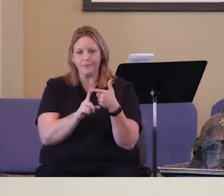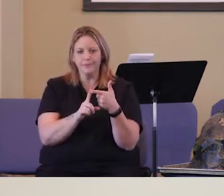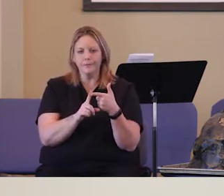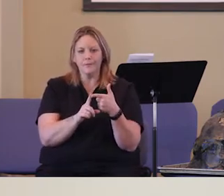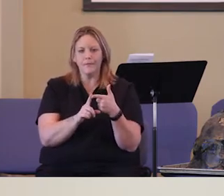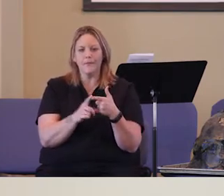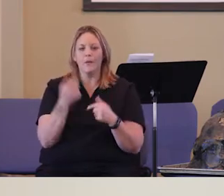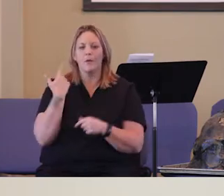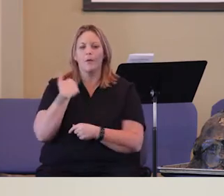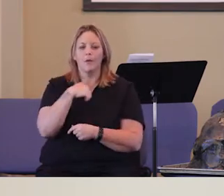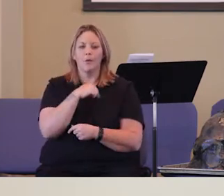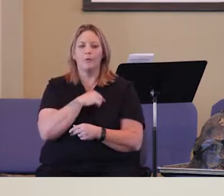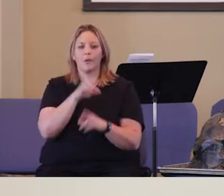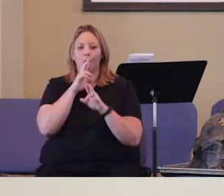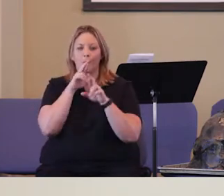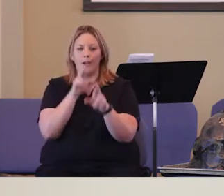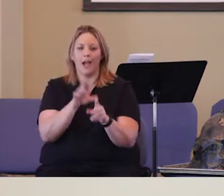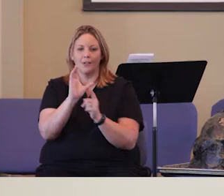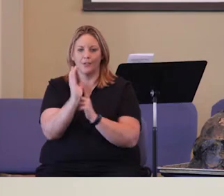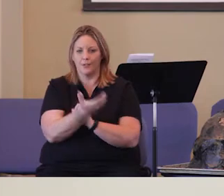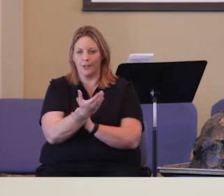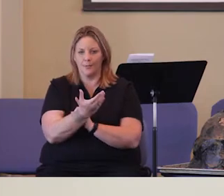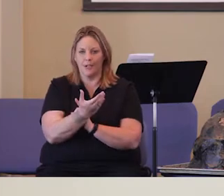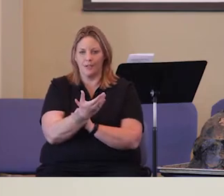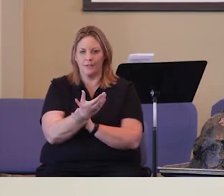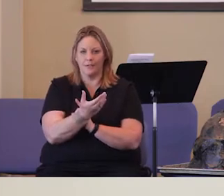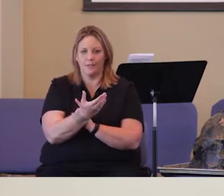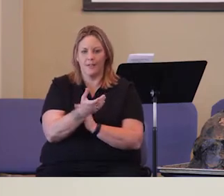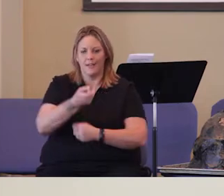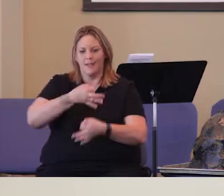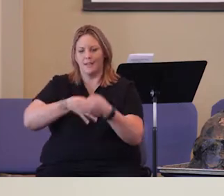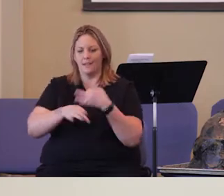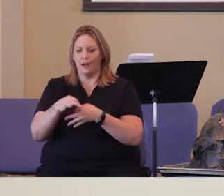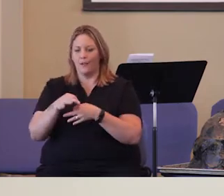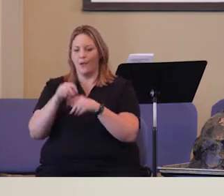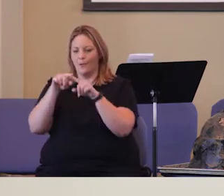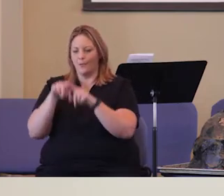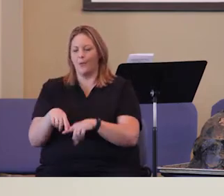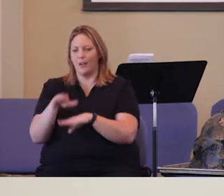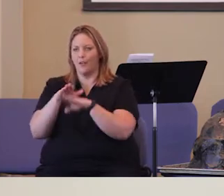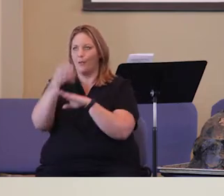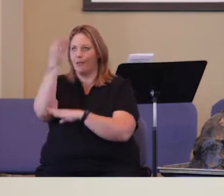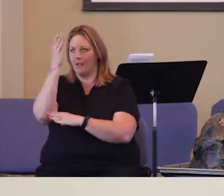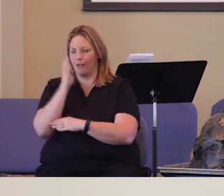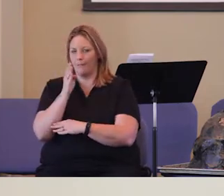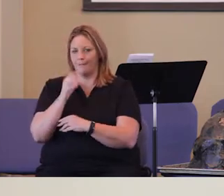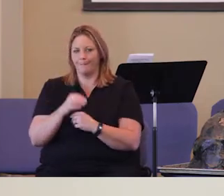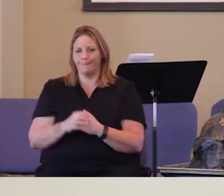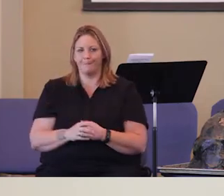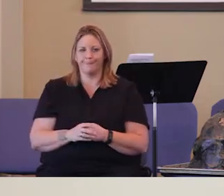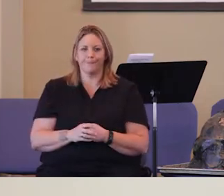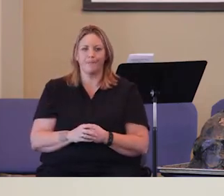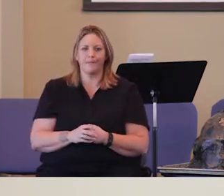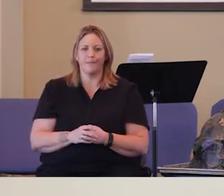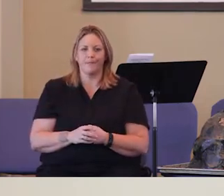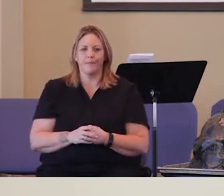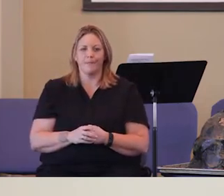Second point is we react to circumstances instead of relying on God.